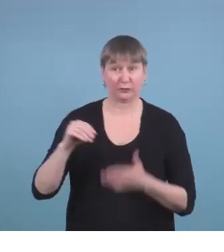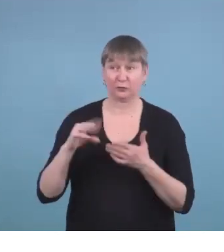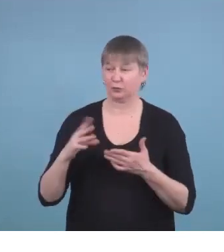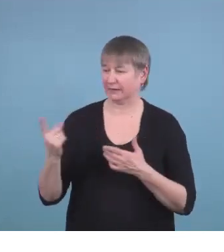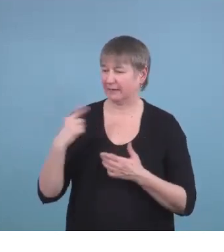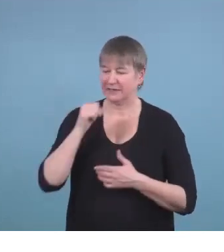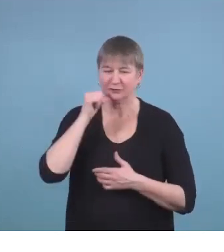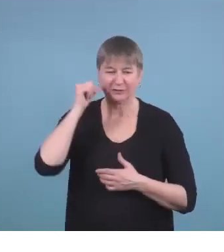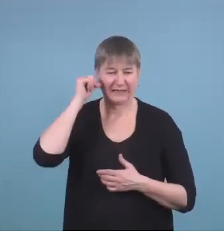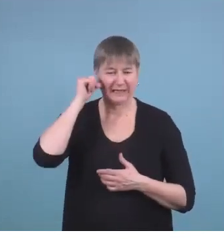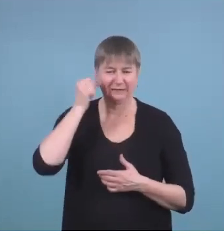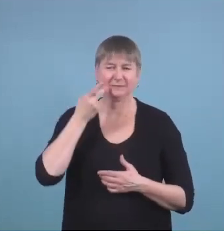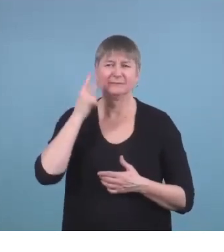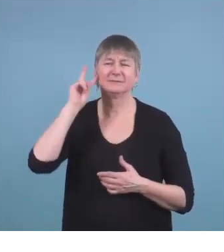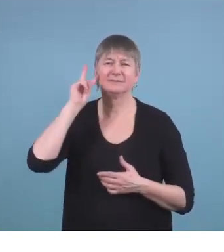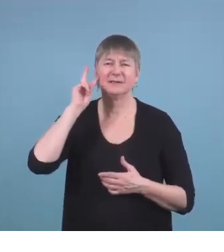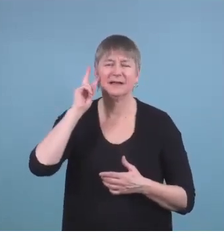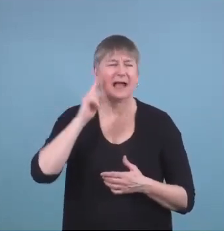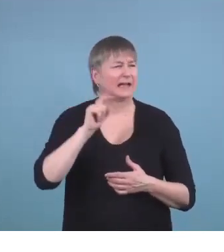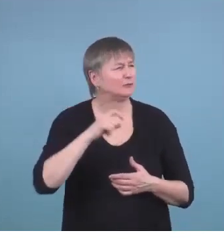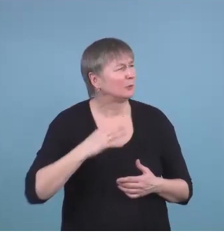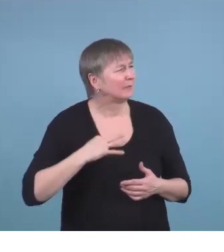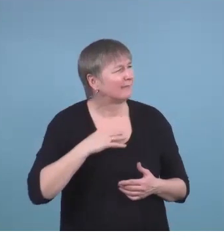day and he's like I need to apply for state can you help me